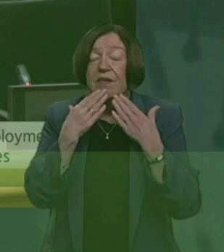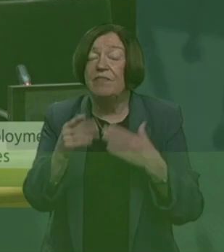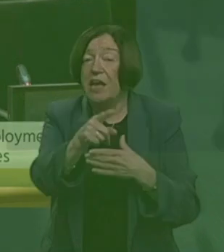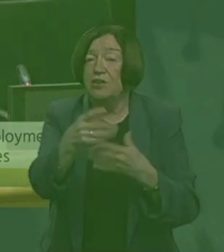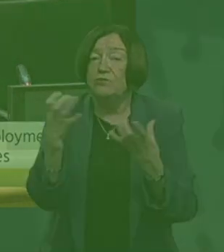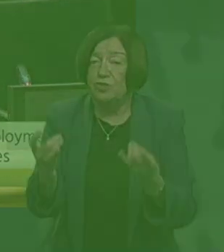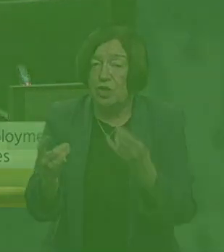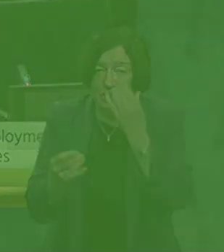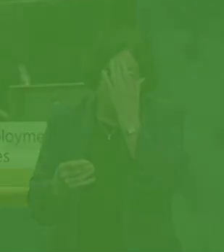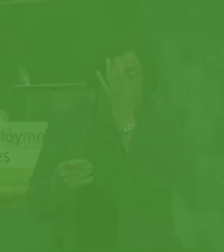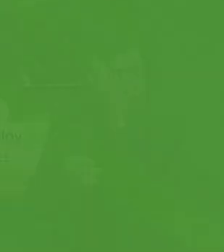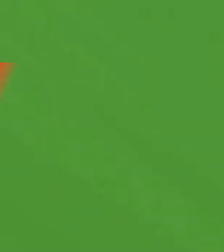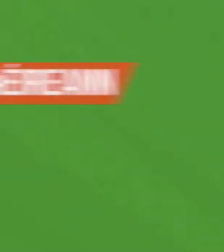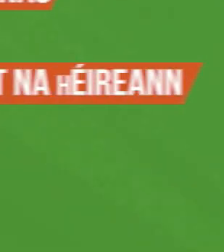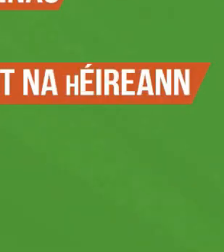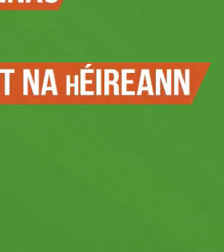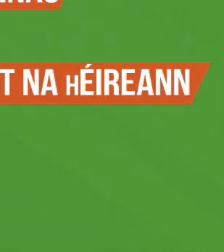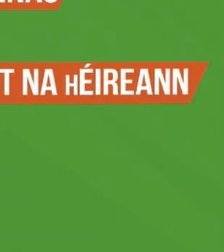you, Chair. Okay.